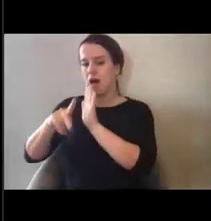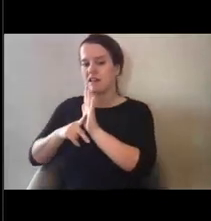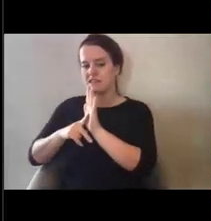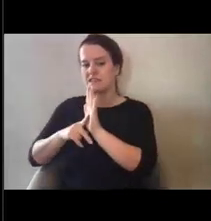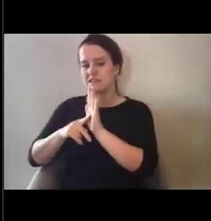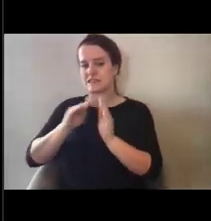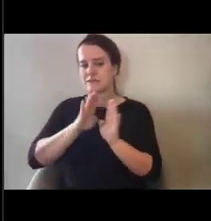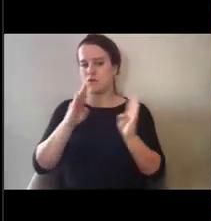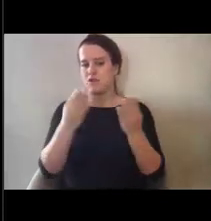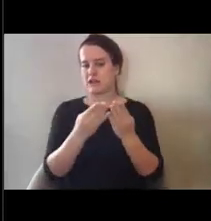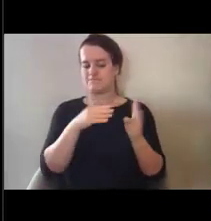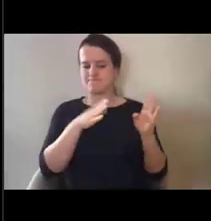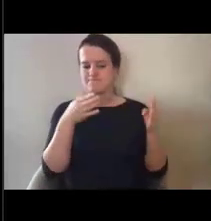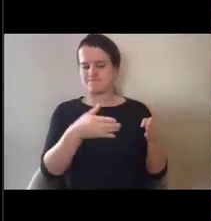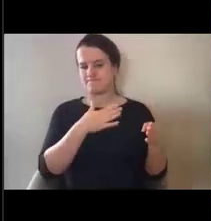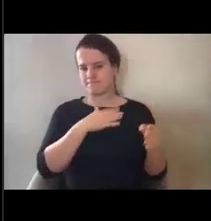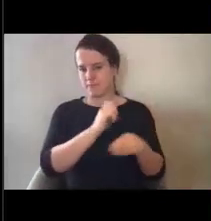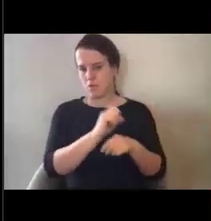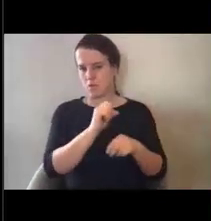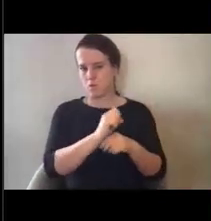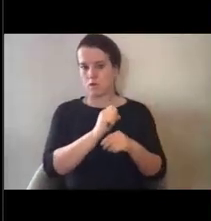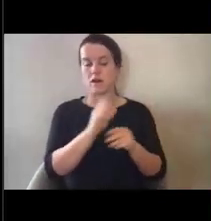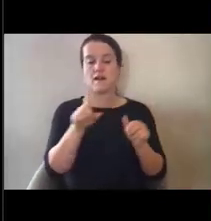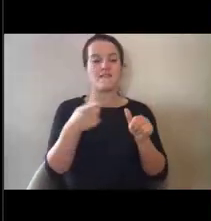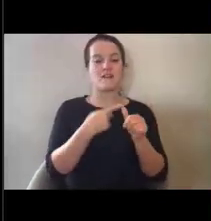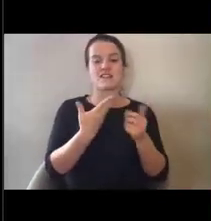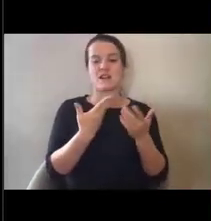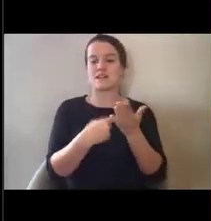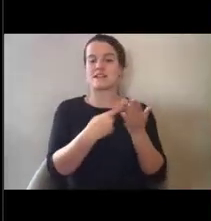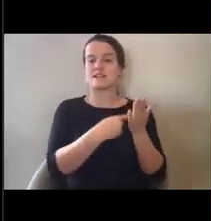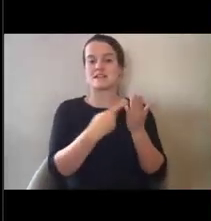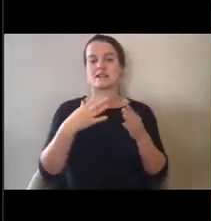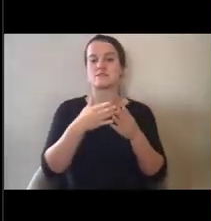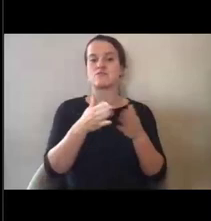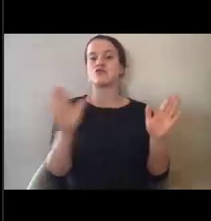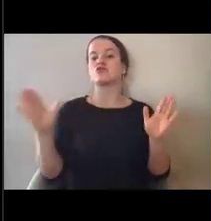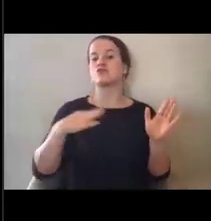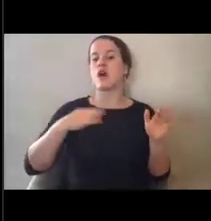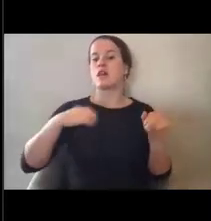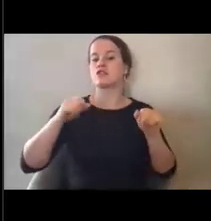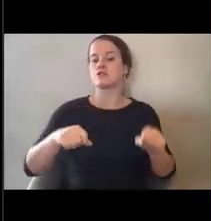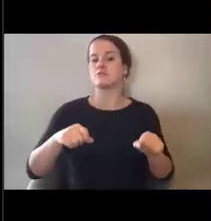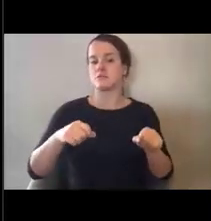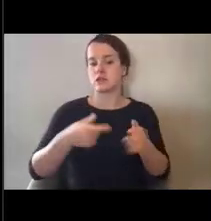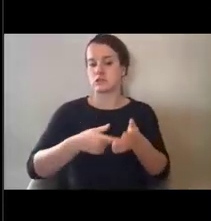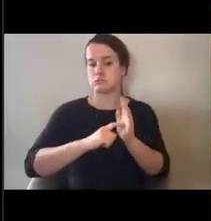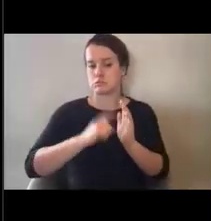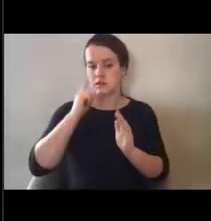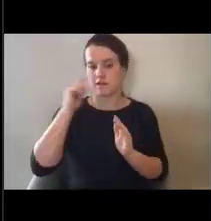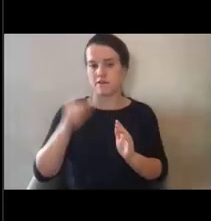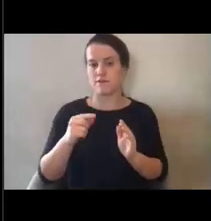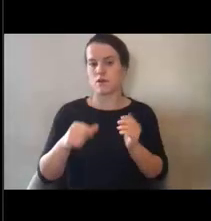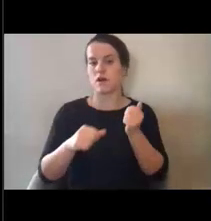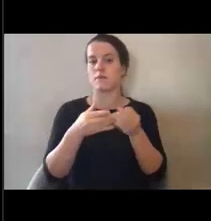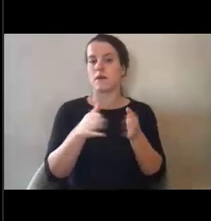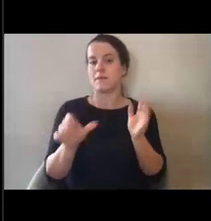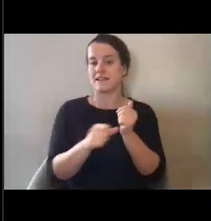And I will first be discussing some general eligibility considerations for public assistance. Next slide, please.